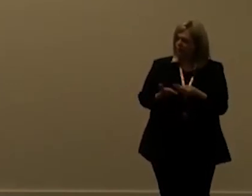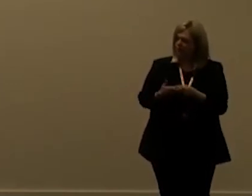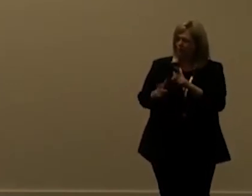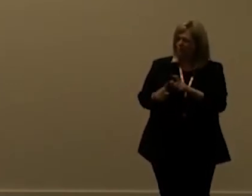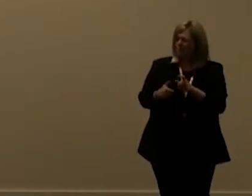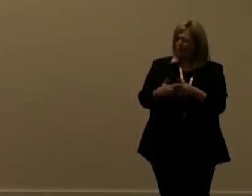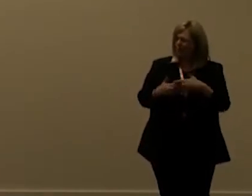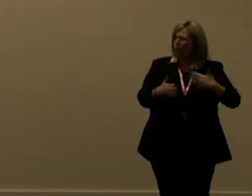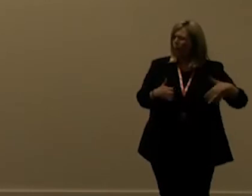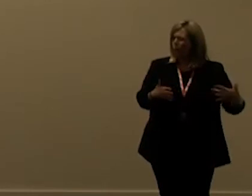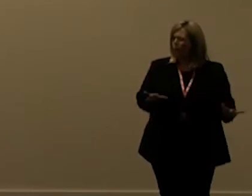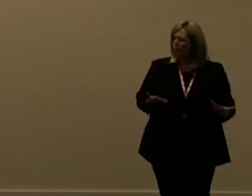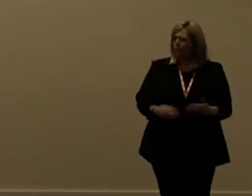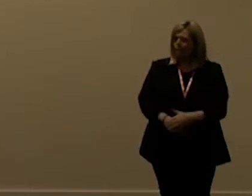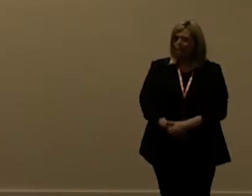still be a lot